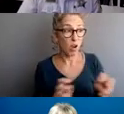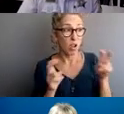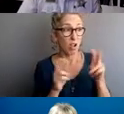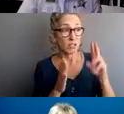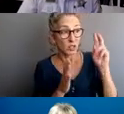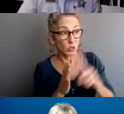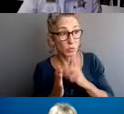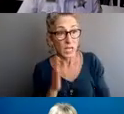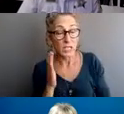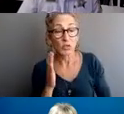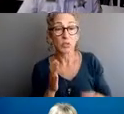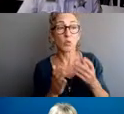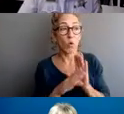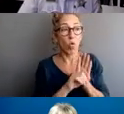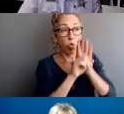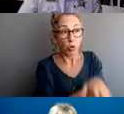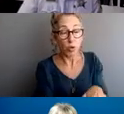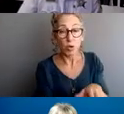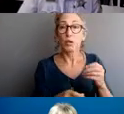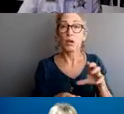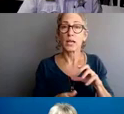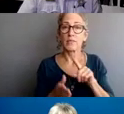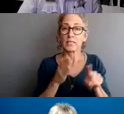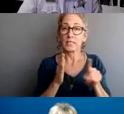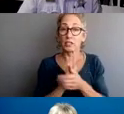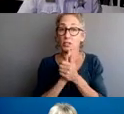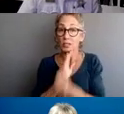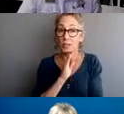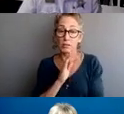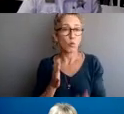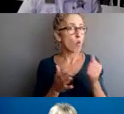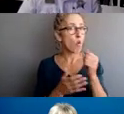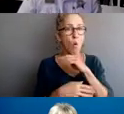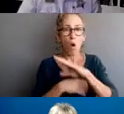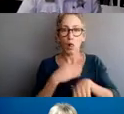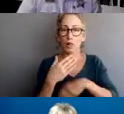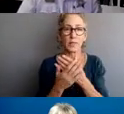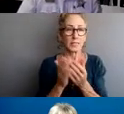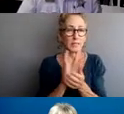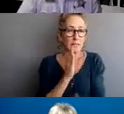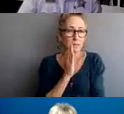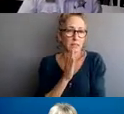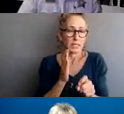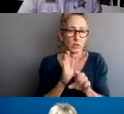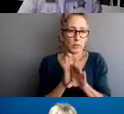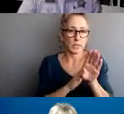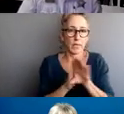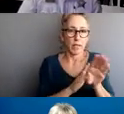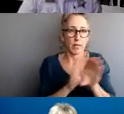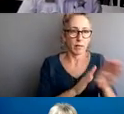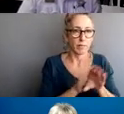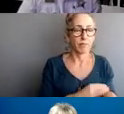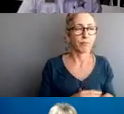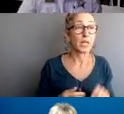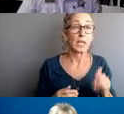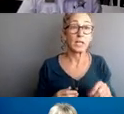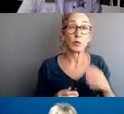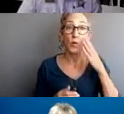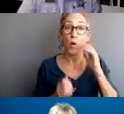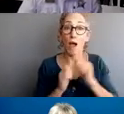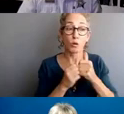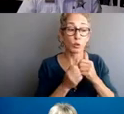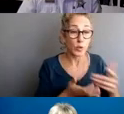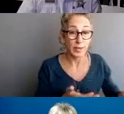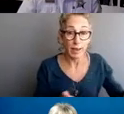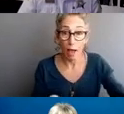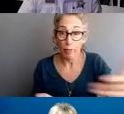investigative skills, including proper communication and interview techniques, gathering of objectively and objectively